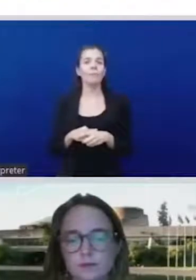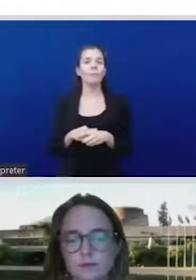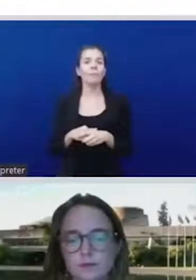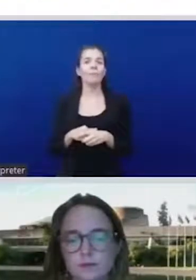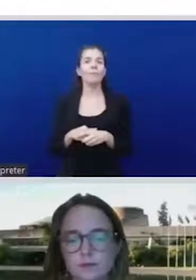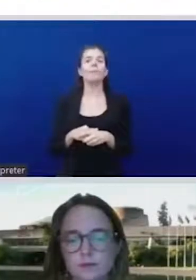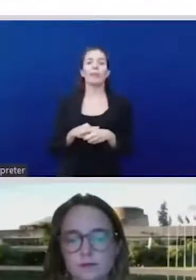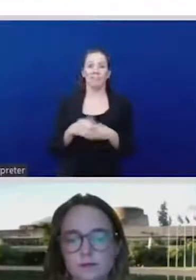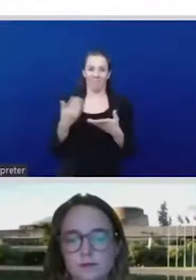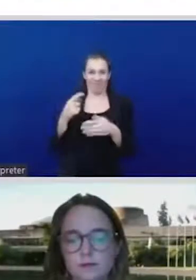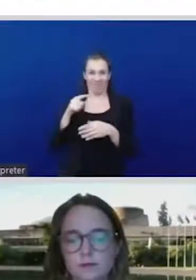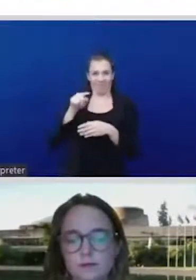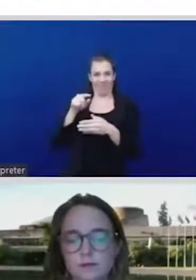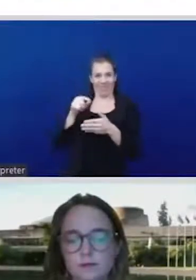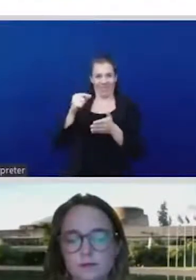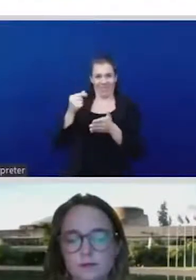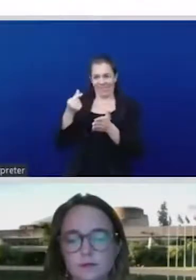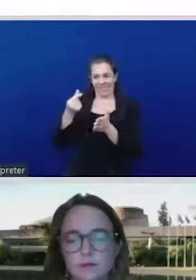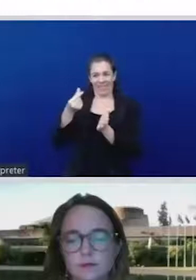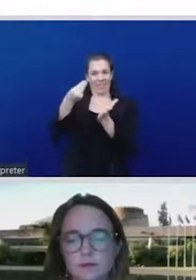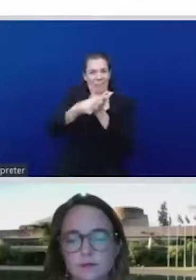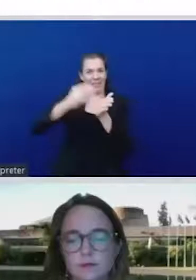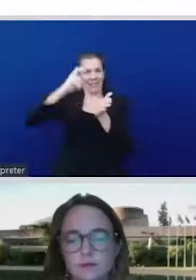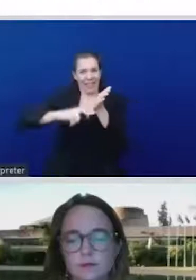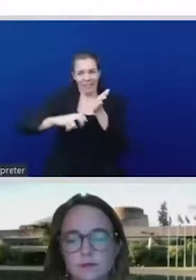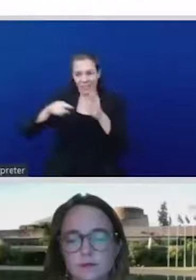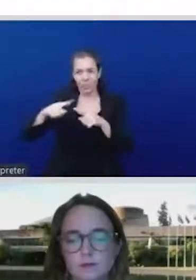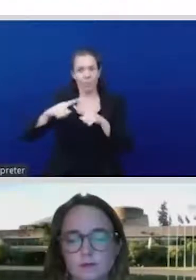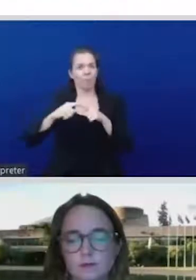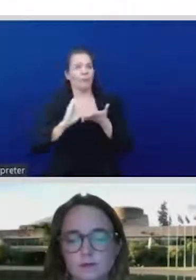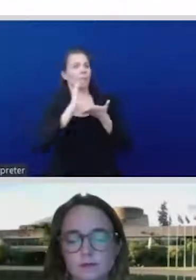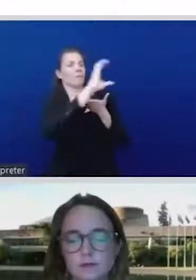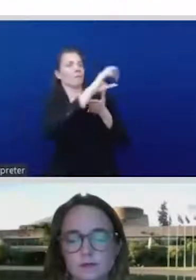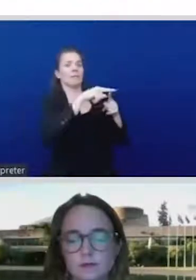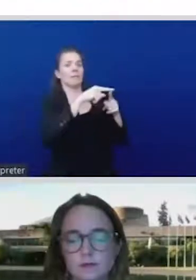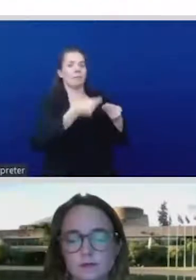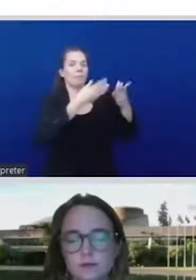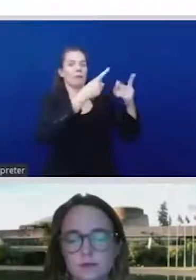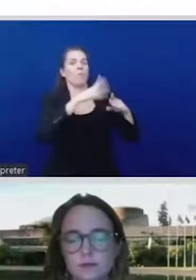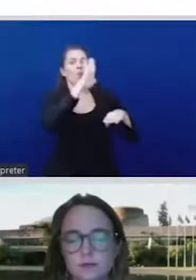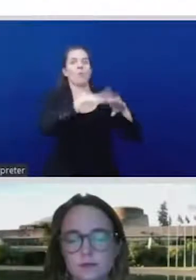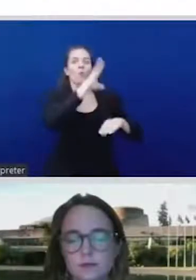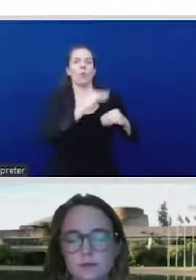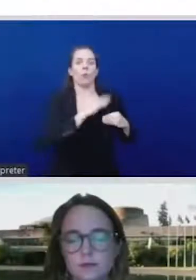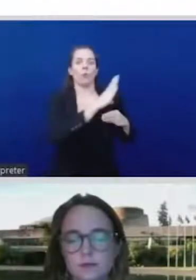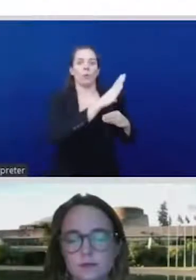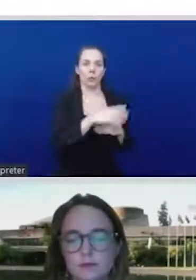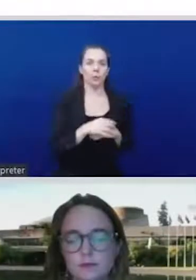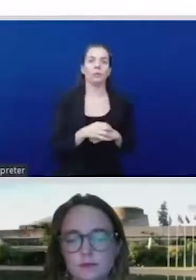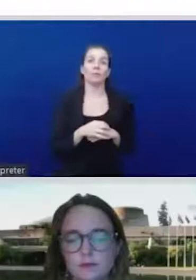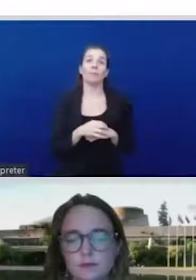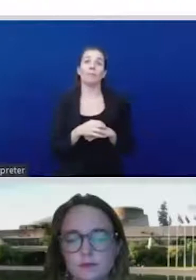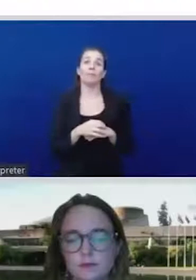employers that work with them. And so, for example, here in Australia, we have seen our chief executives of some of these huge